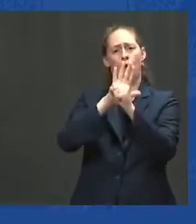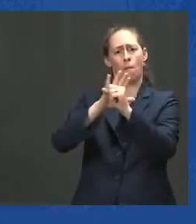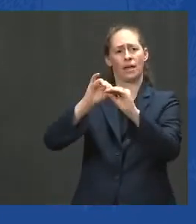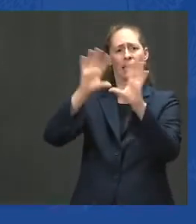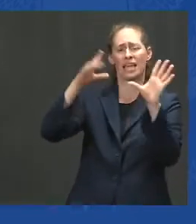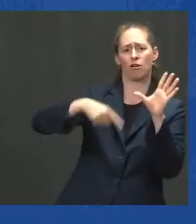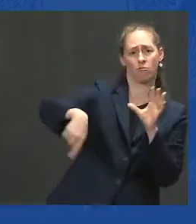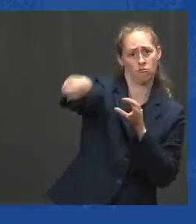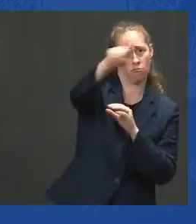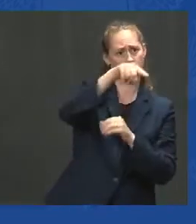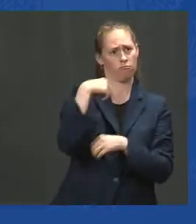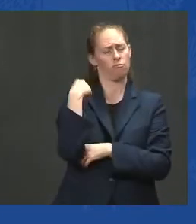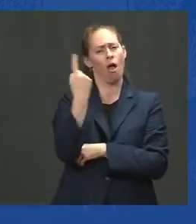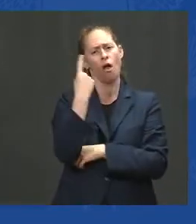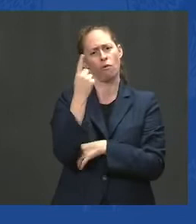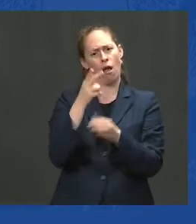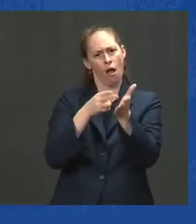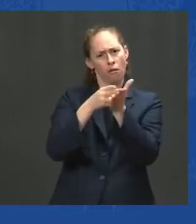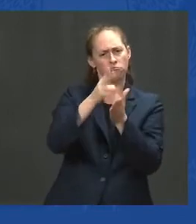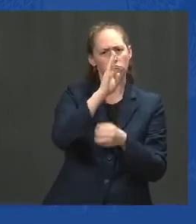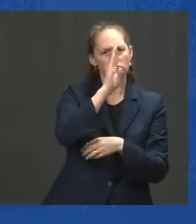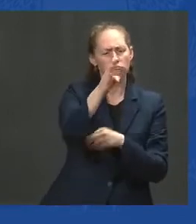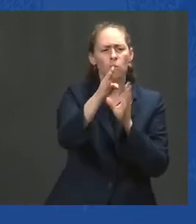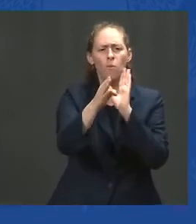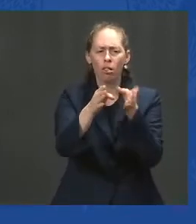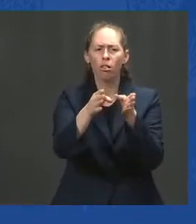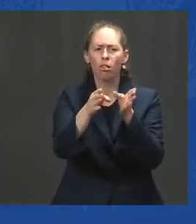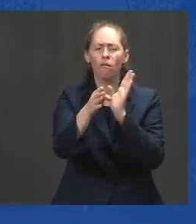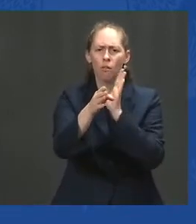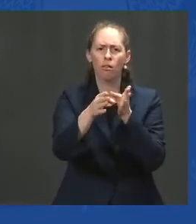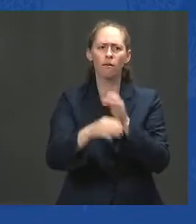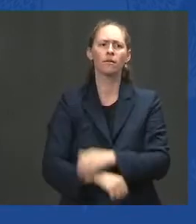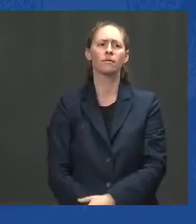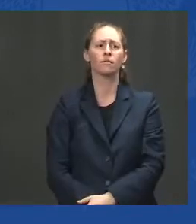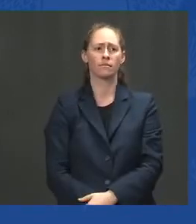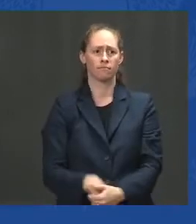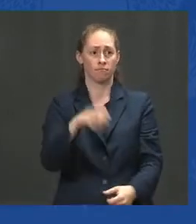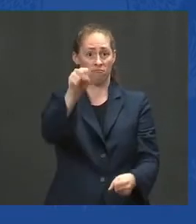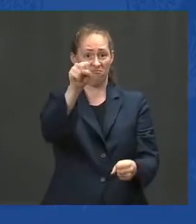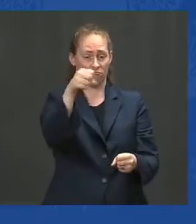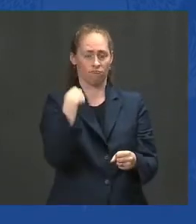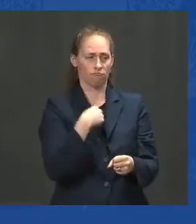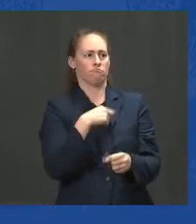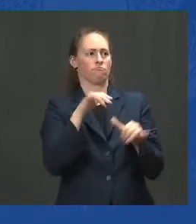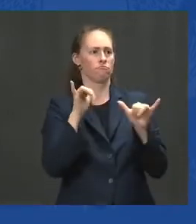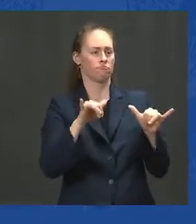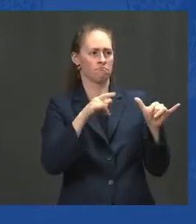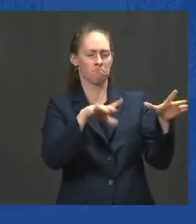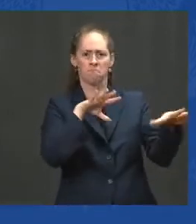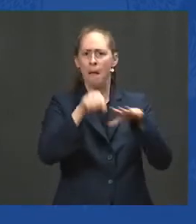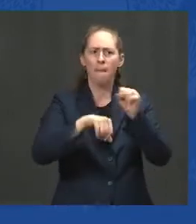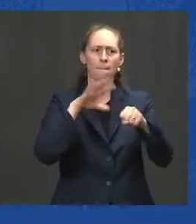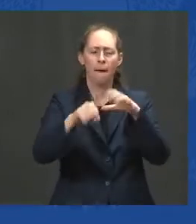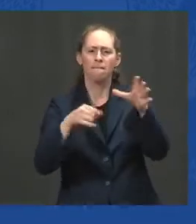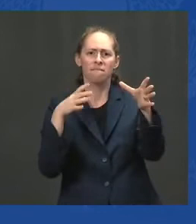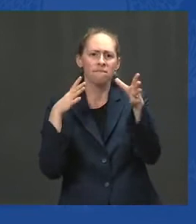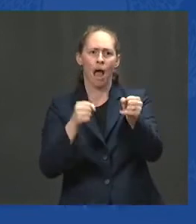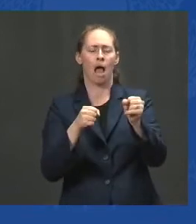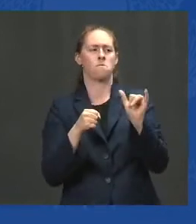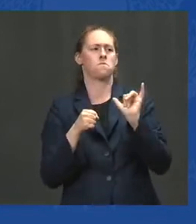is, this did unfold more quickly than we had anticipated. So what's happened?